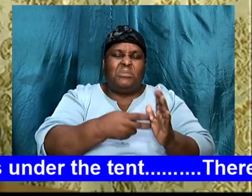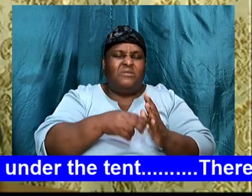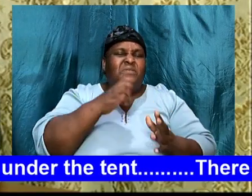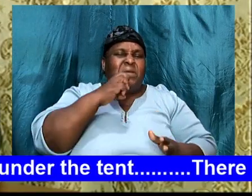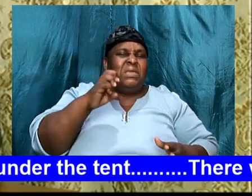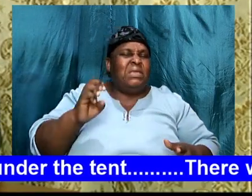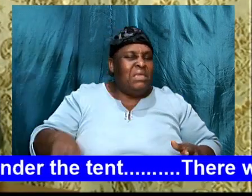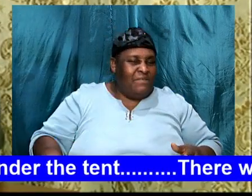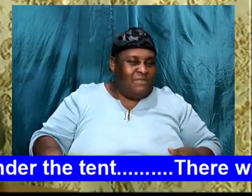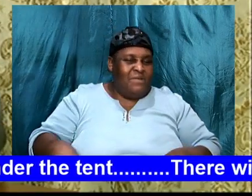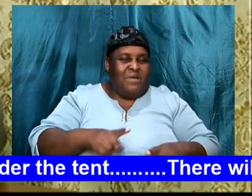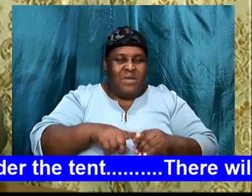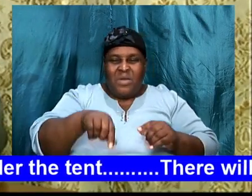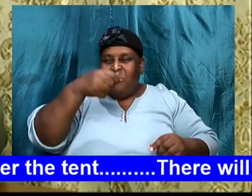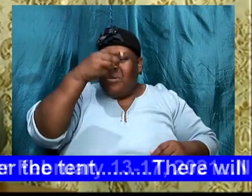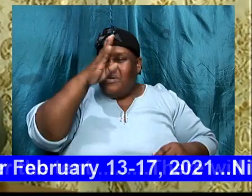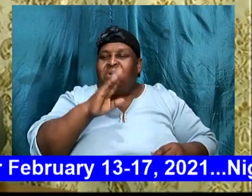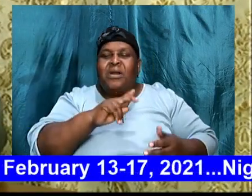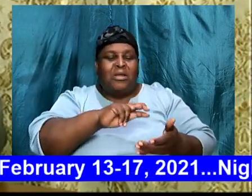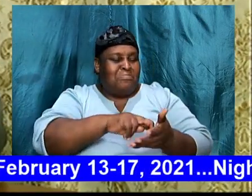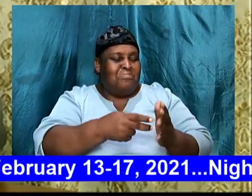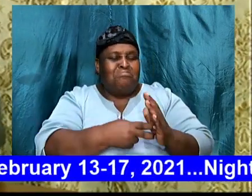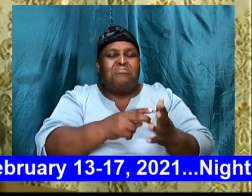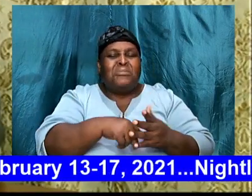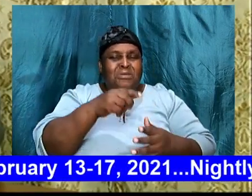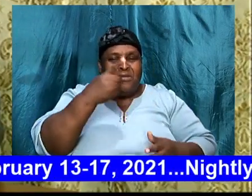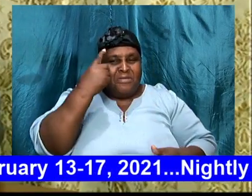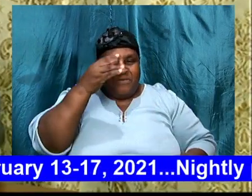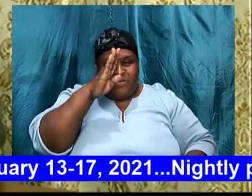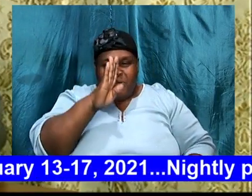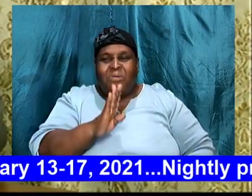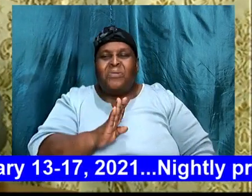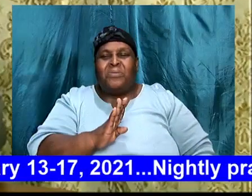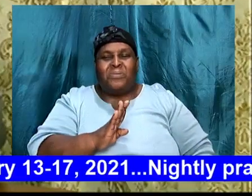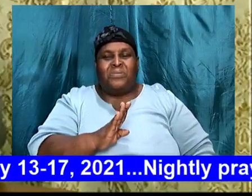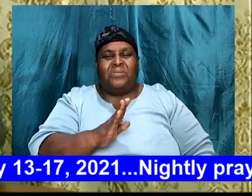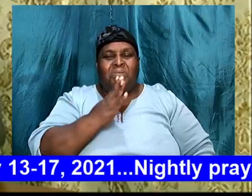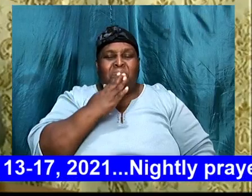But God, meant it for good. His brothers,